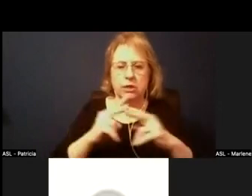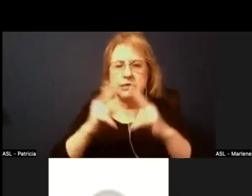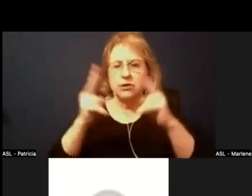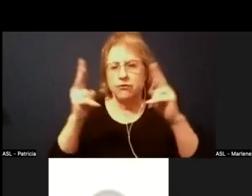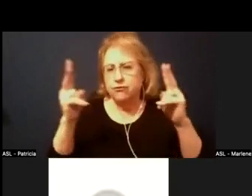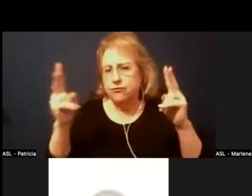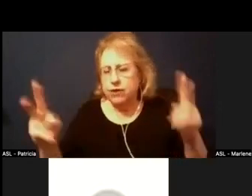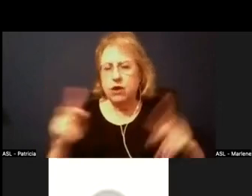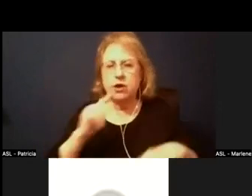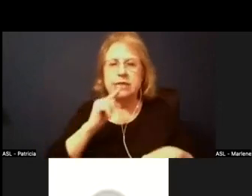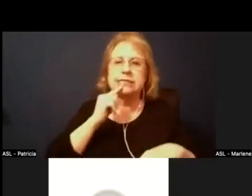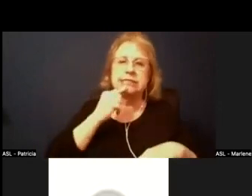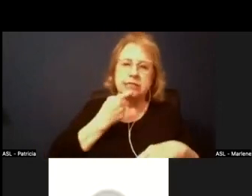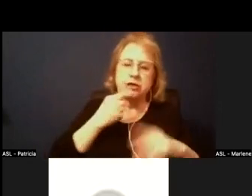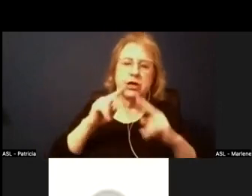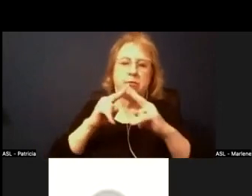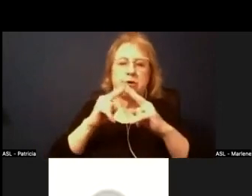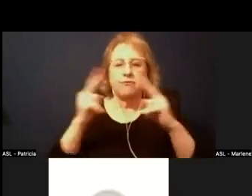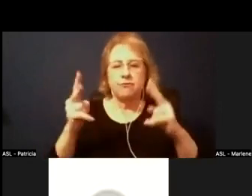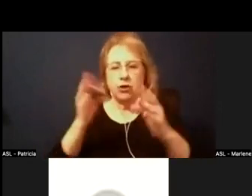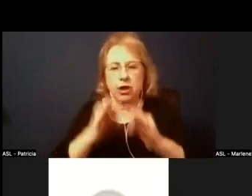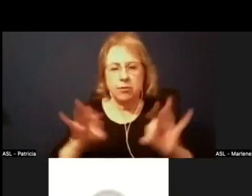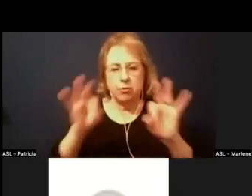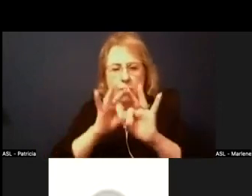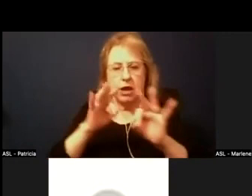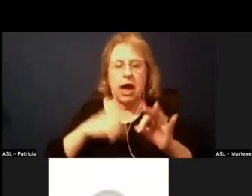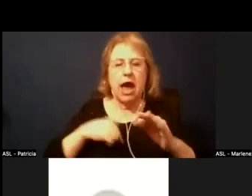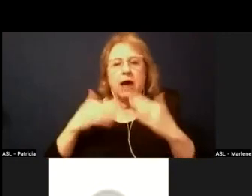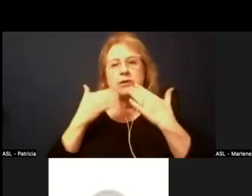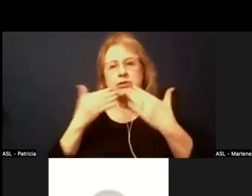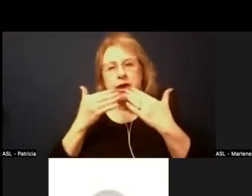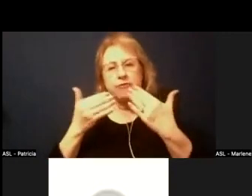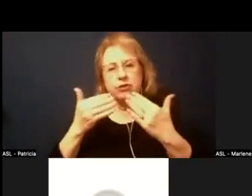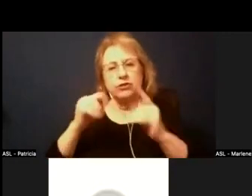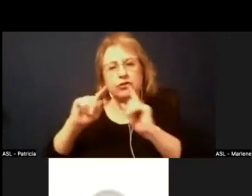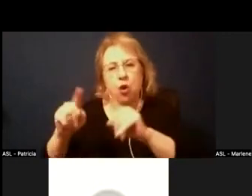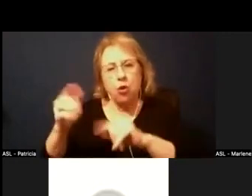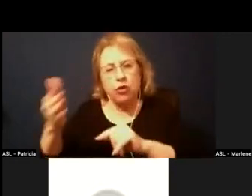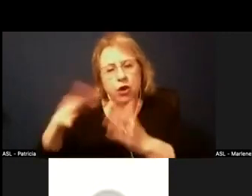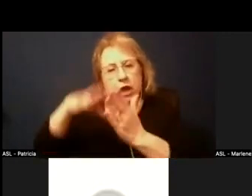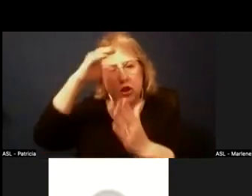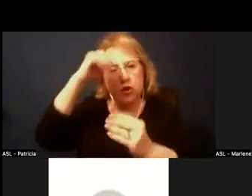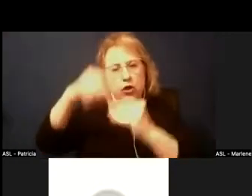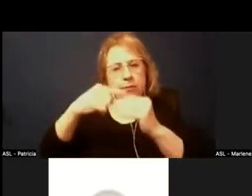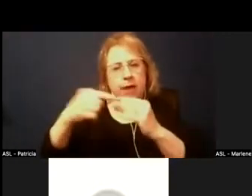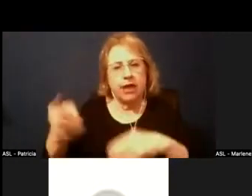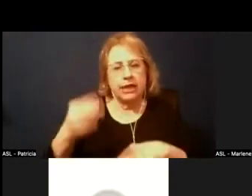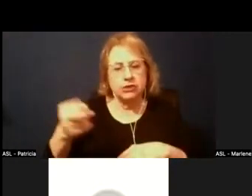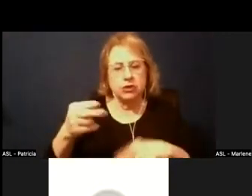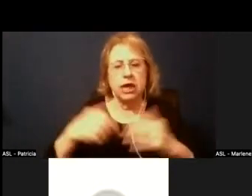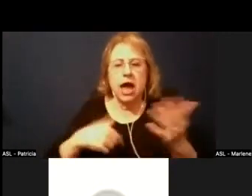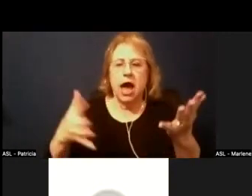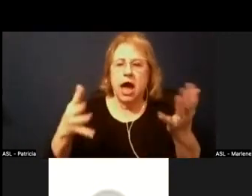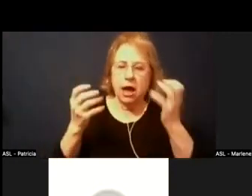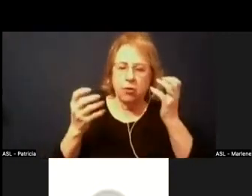important. And it was just I felt really grateful to to be there and to learn about that history. So I wanted to highlight that for